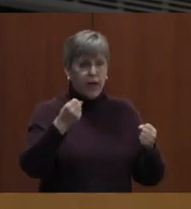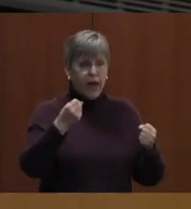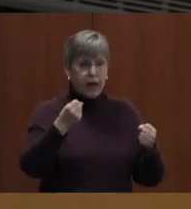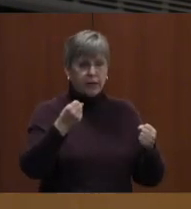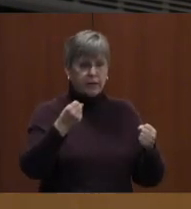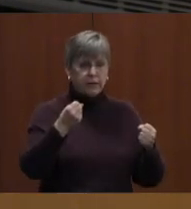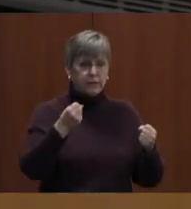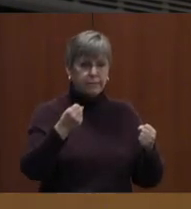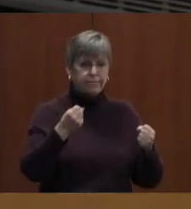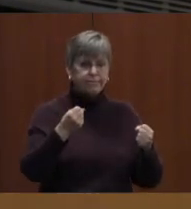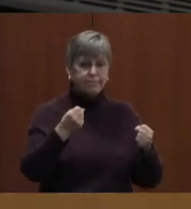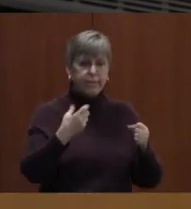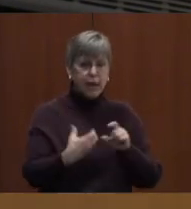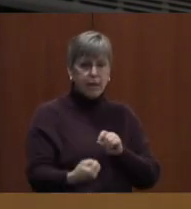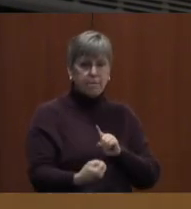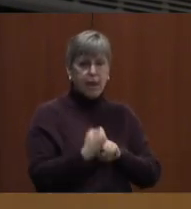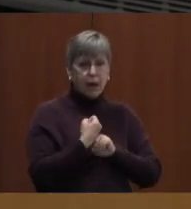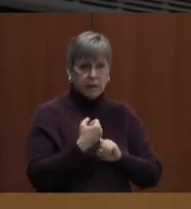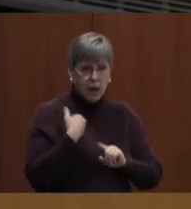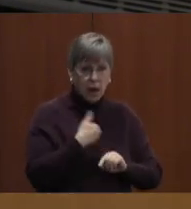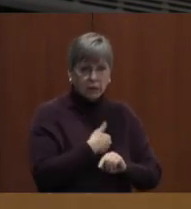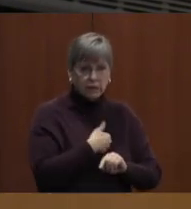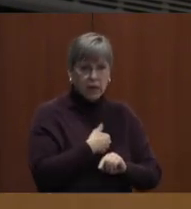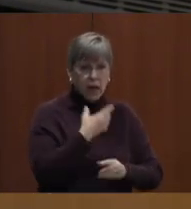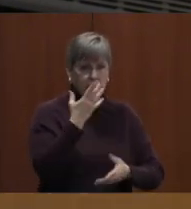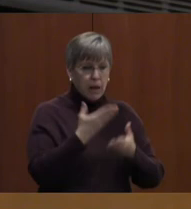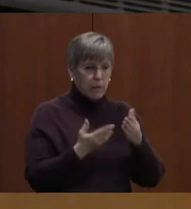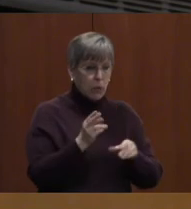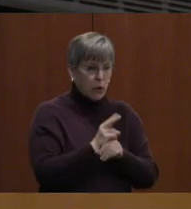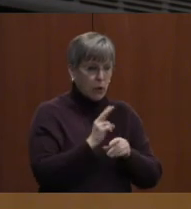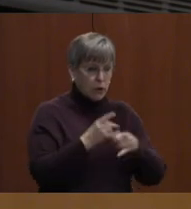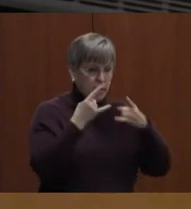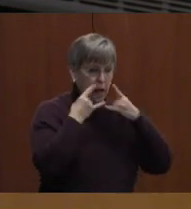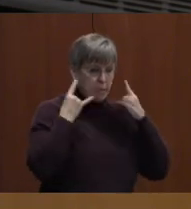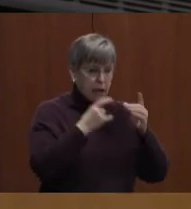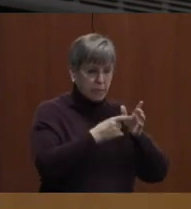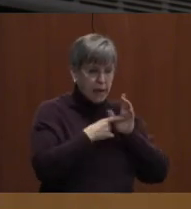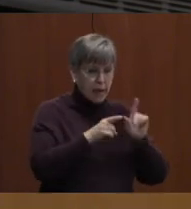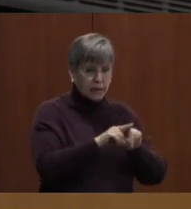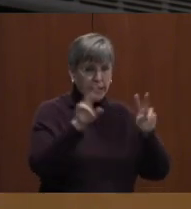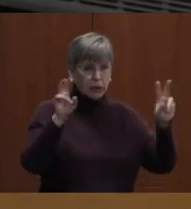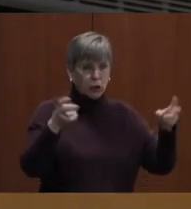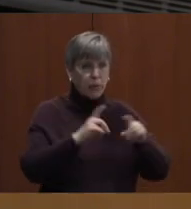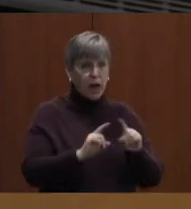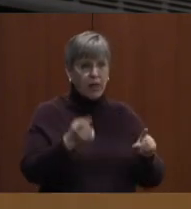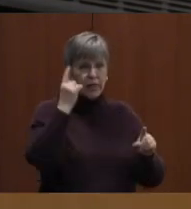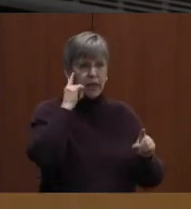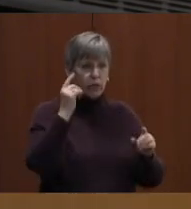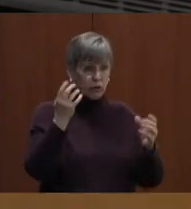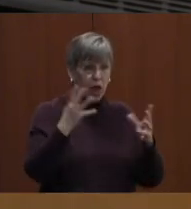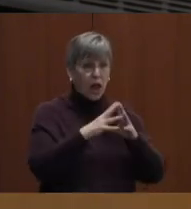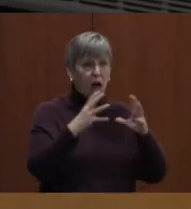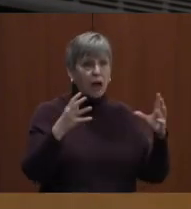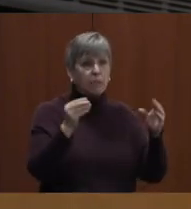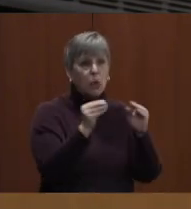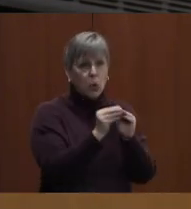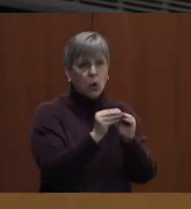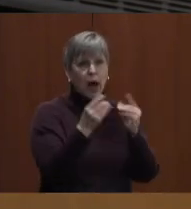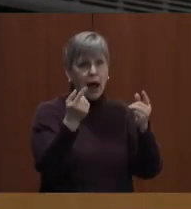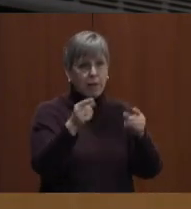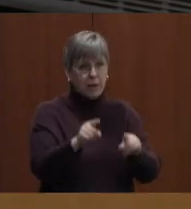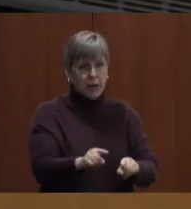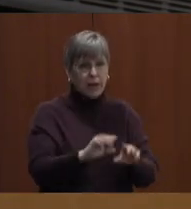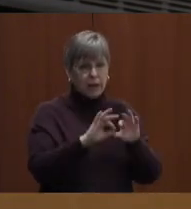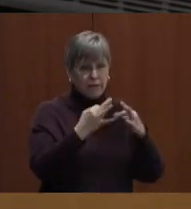to us. And maybe we'll use the masks mandate as an issue. But I think there's a lot more going